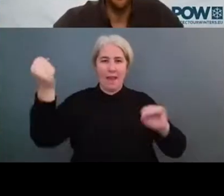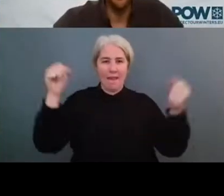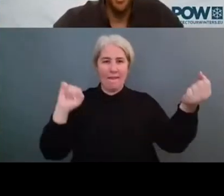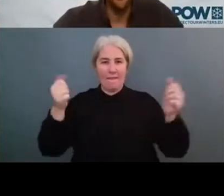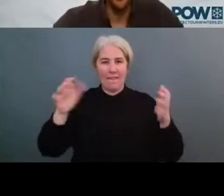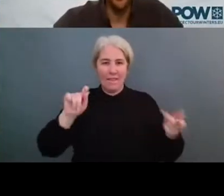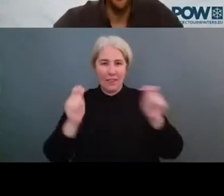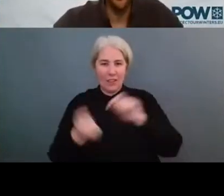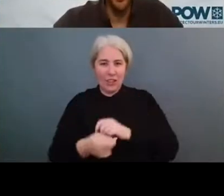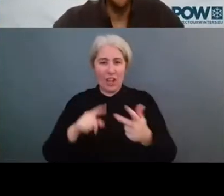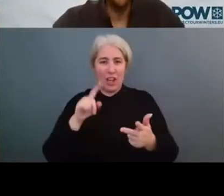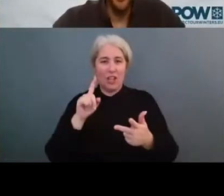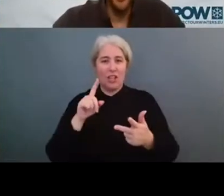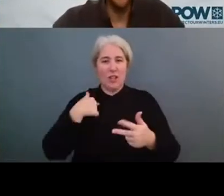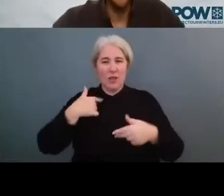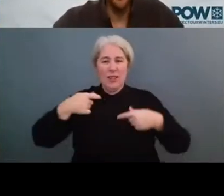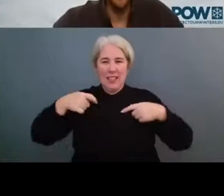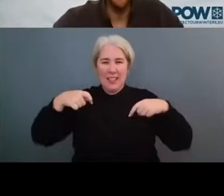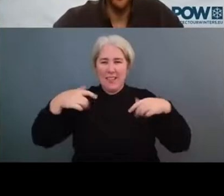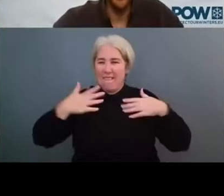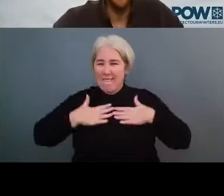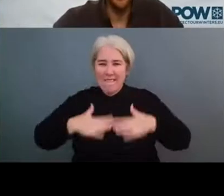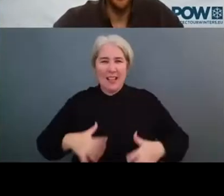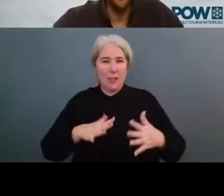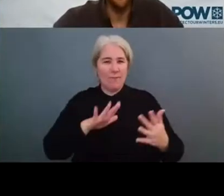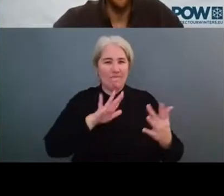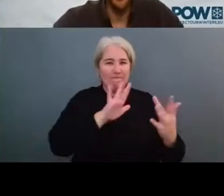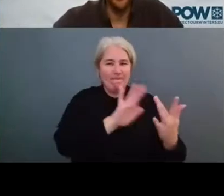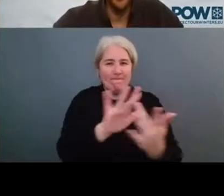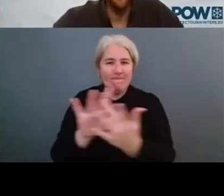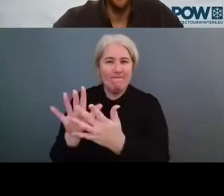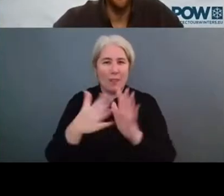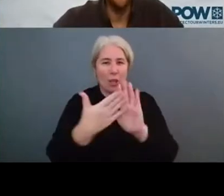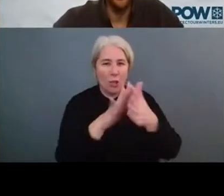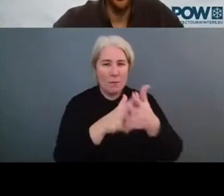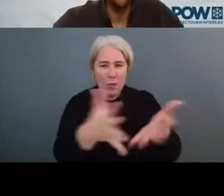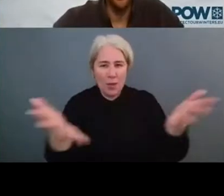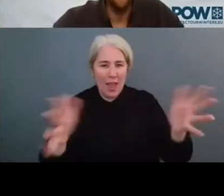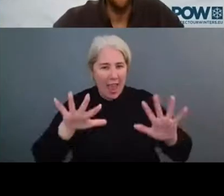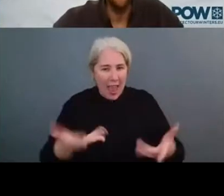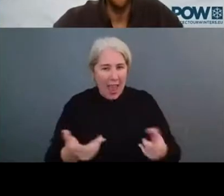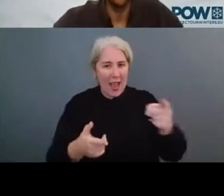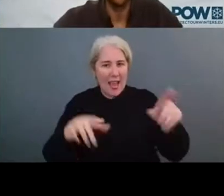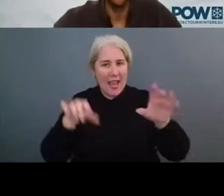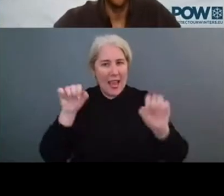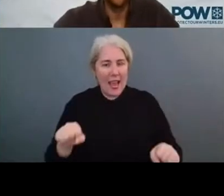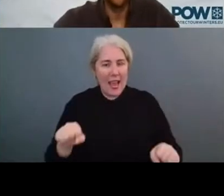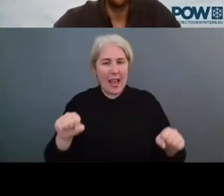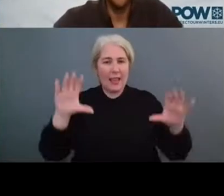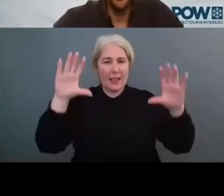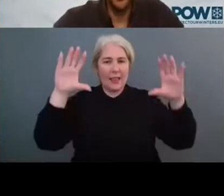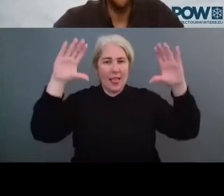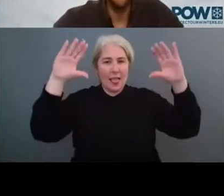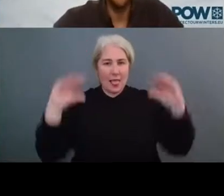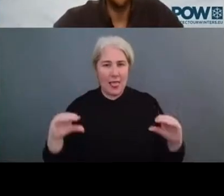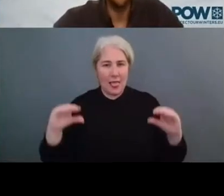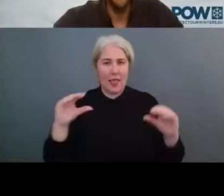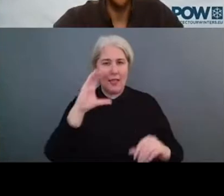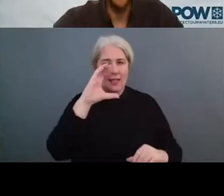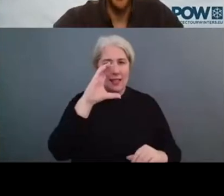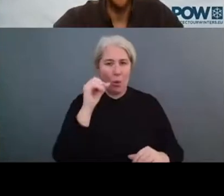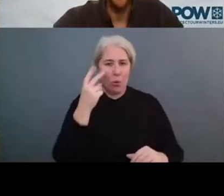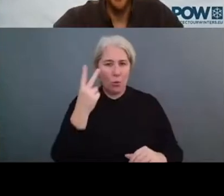community themselves. try to find steps and ways that they themselves can take to reduce their individual footprints to become